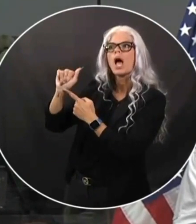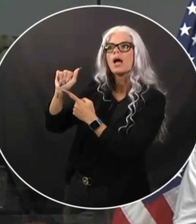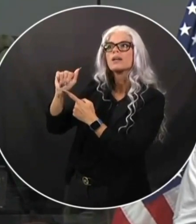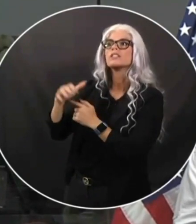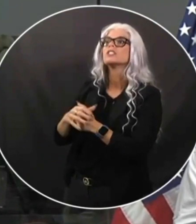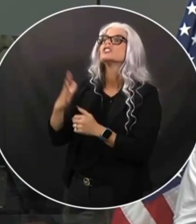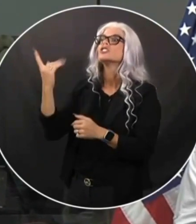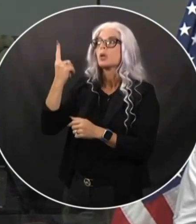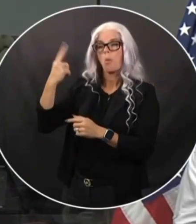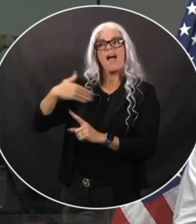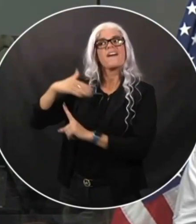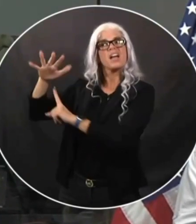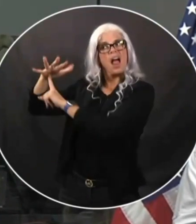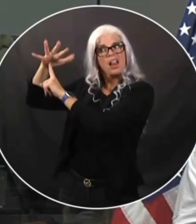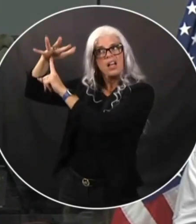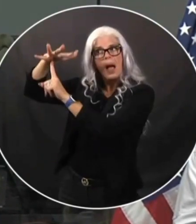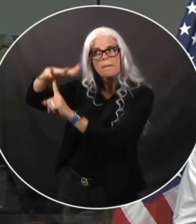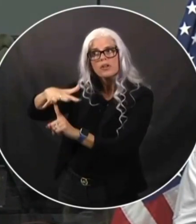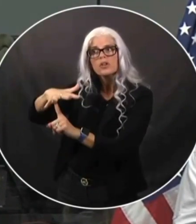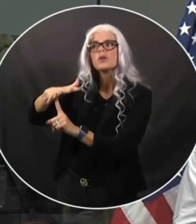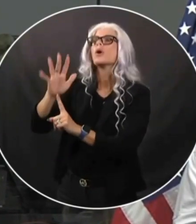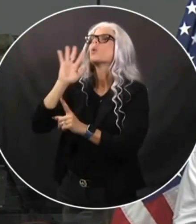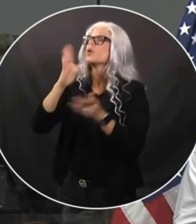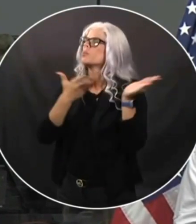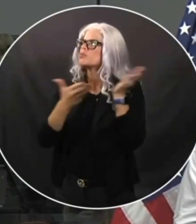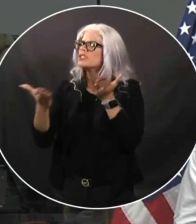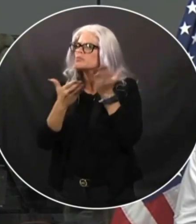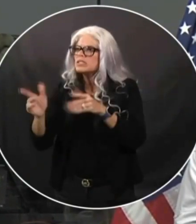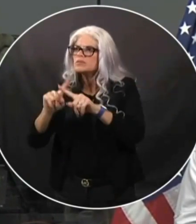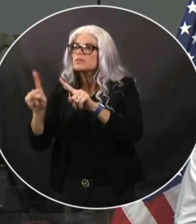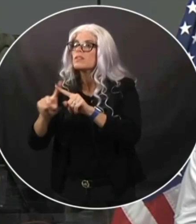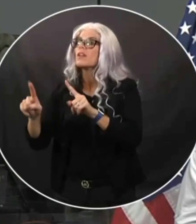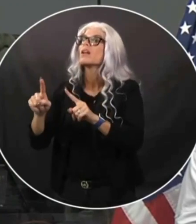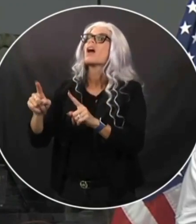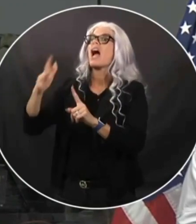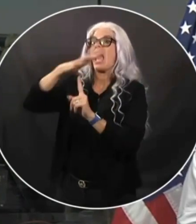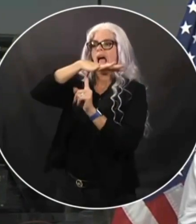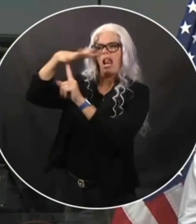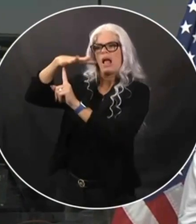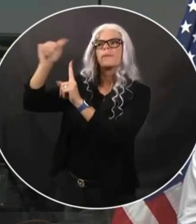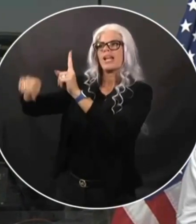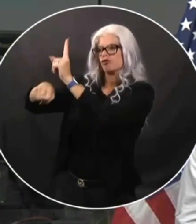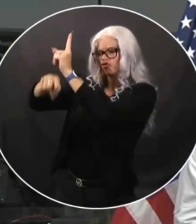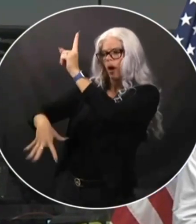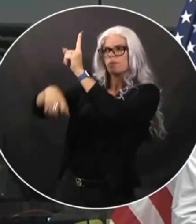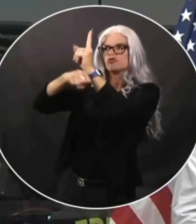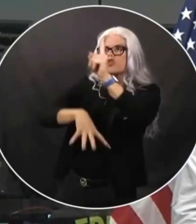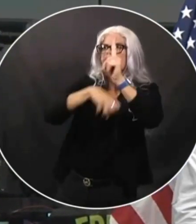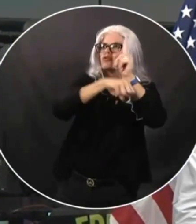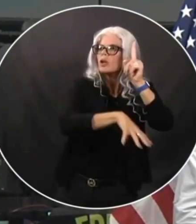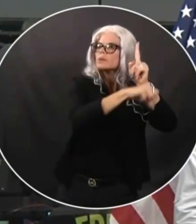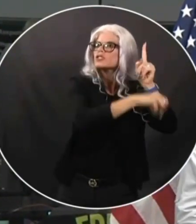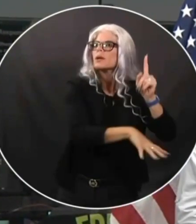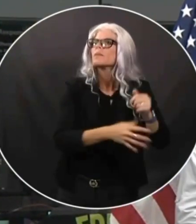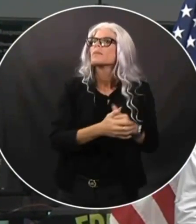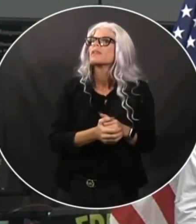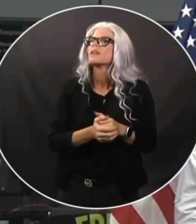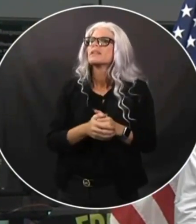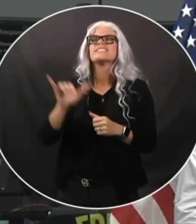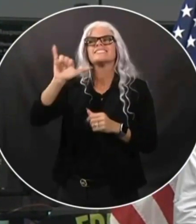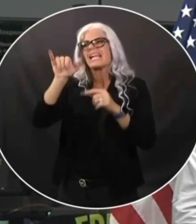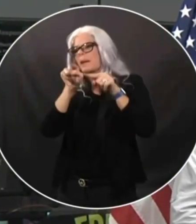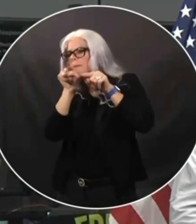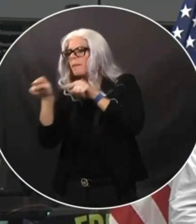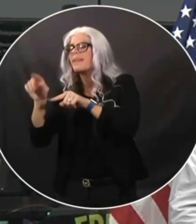in supplies via via helo and dropping those off and probably the St. Pete Clearwater Airport, I would imagine, and doing